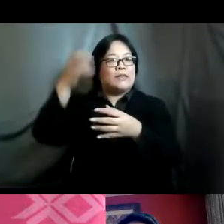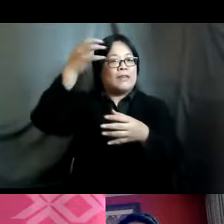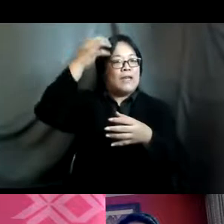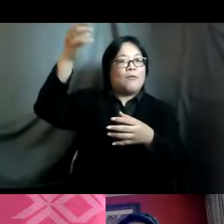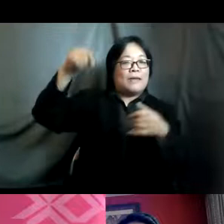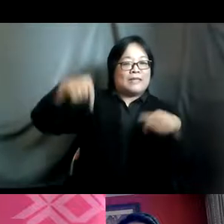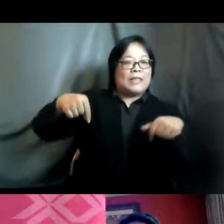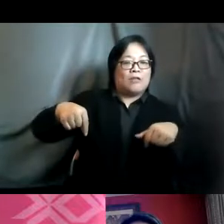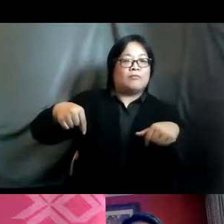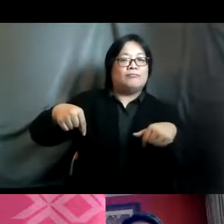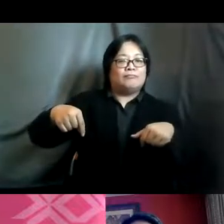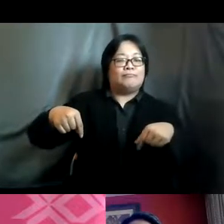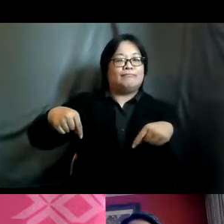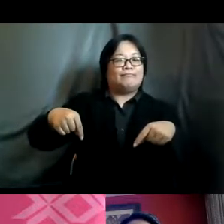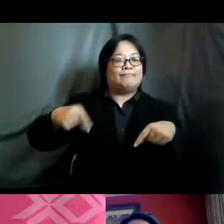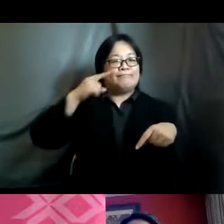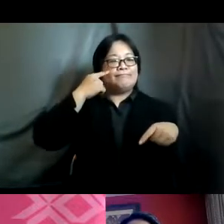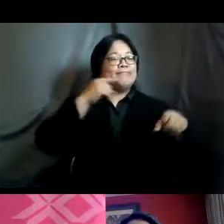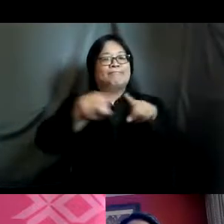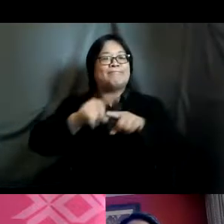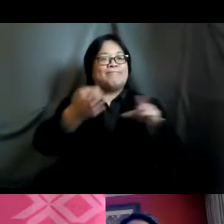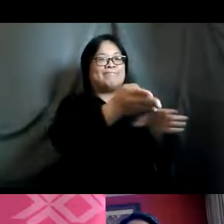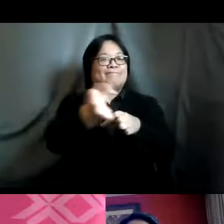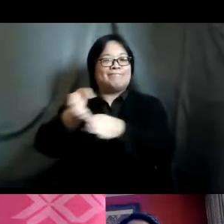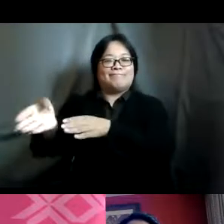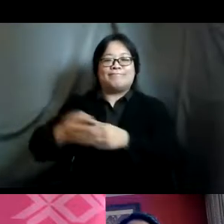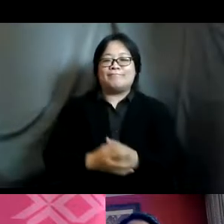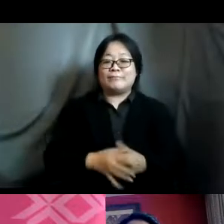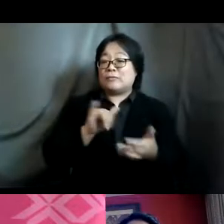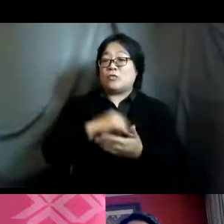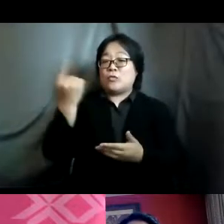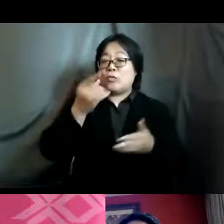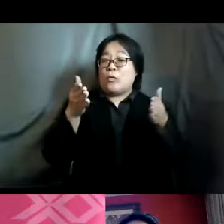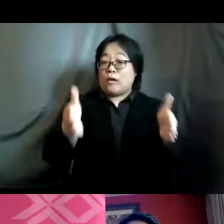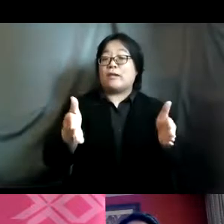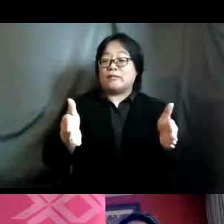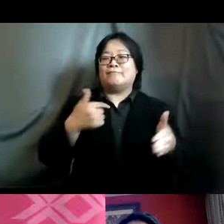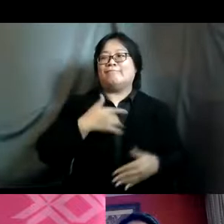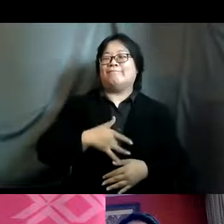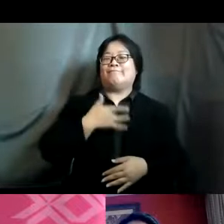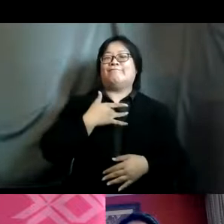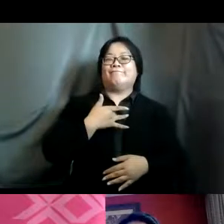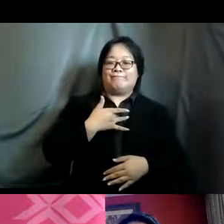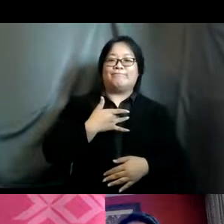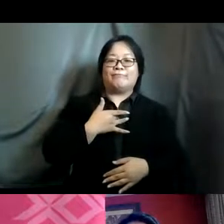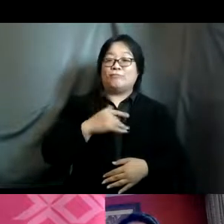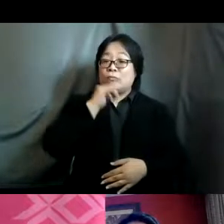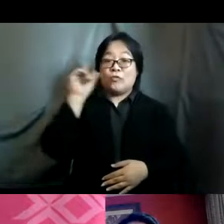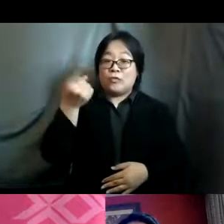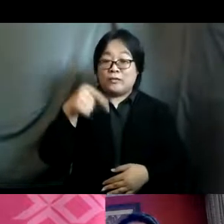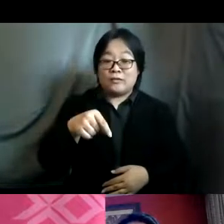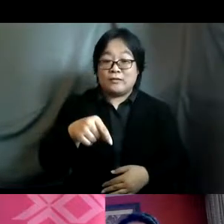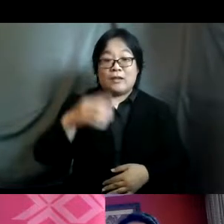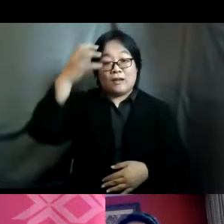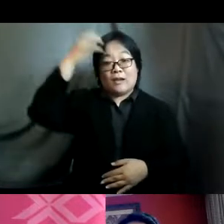uh and looking at the various sectors so that that is one way that we feel and of course not uh not only that is whole of government